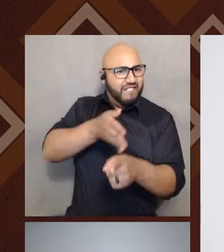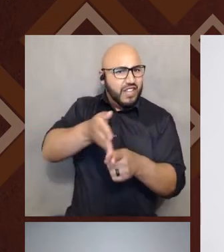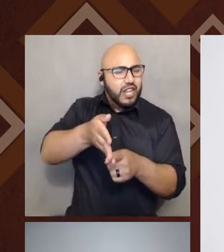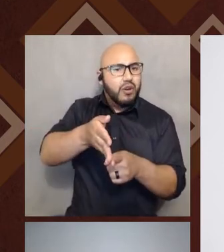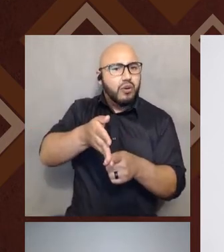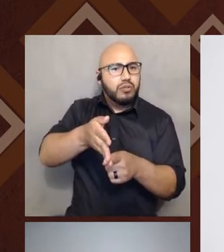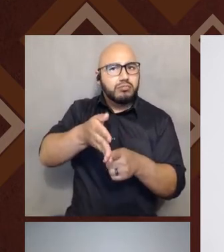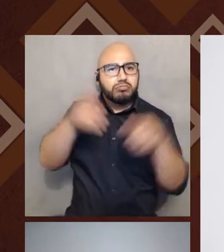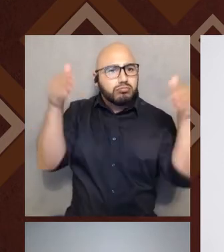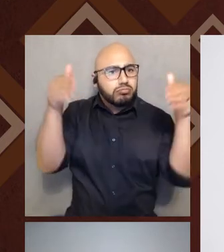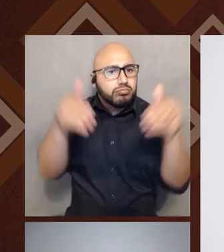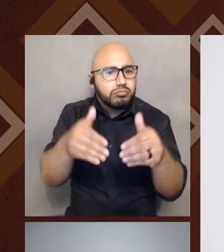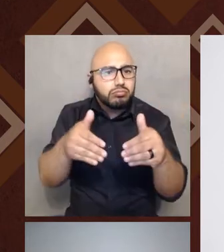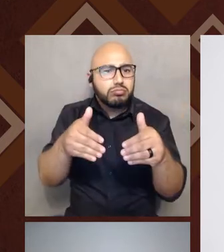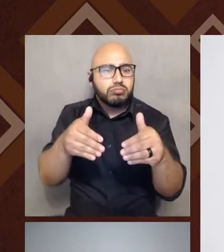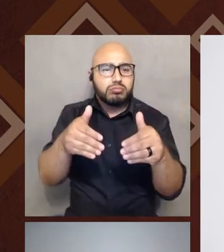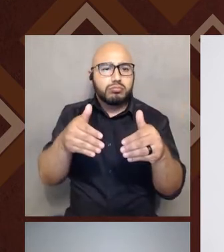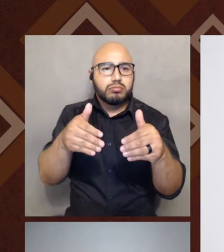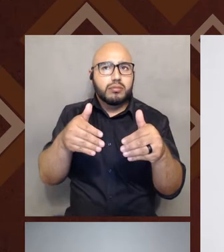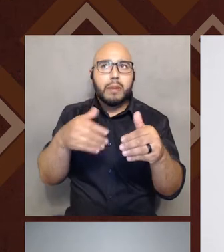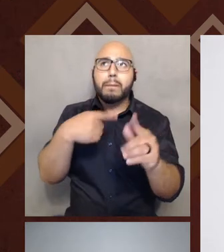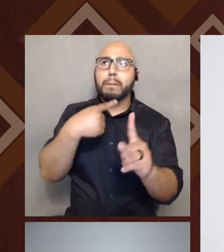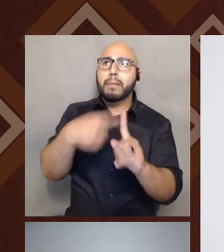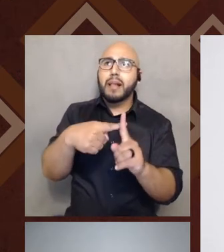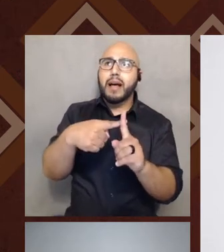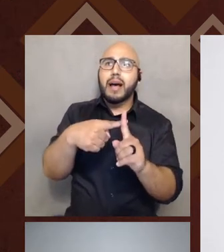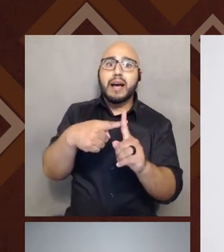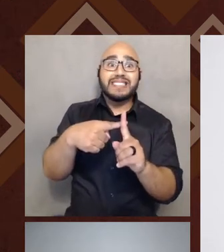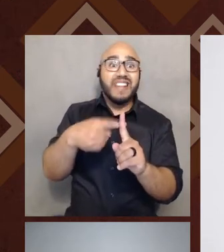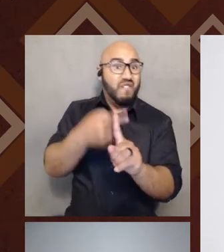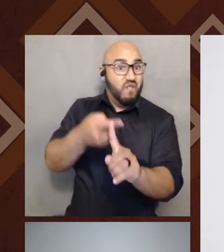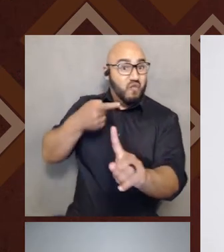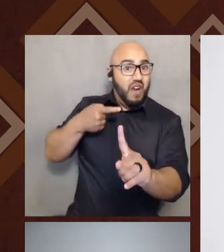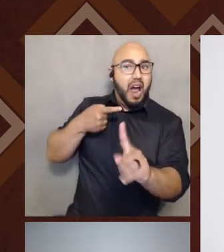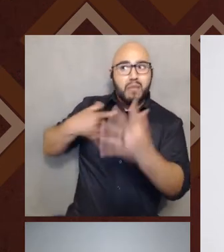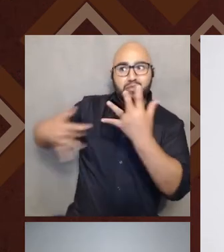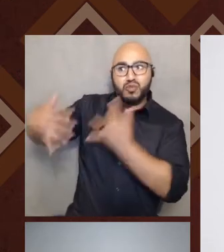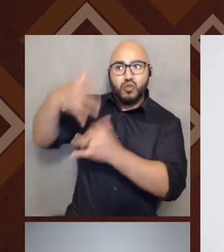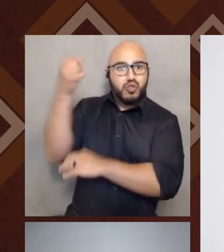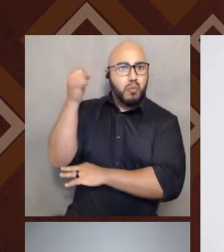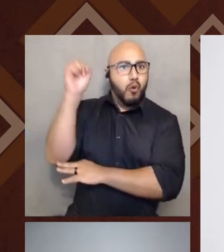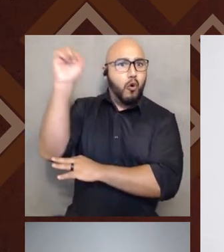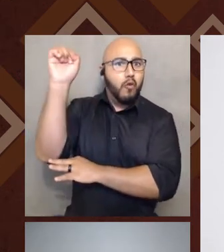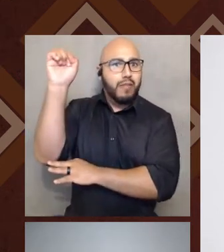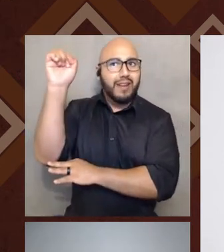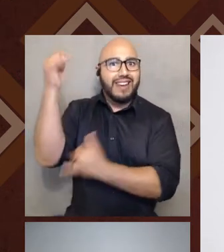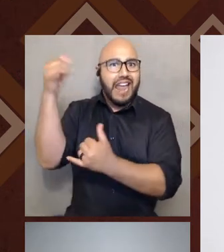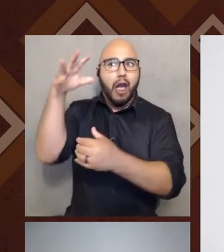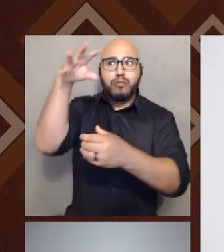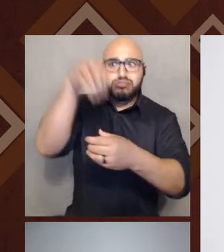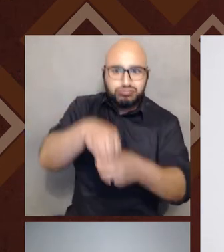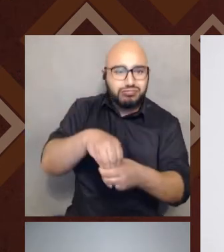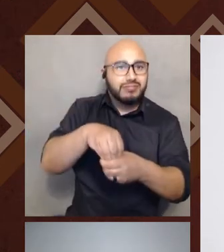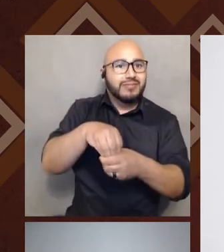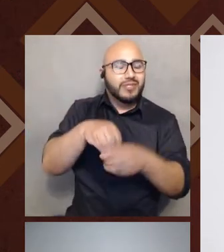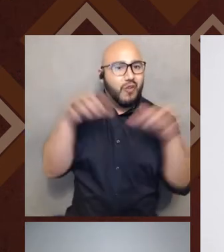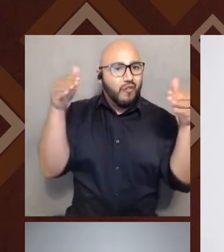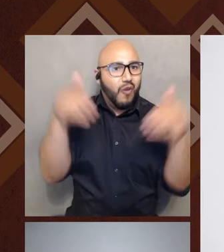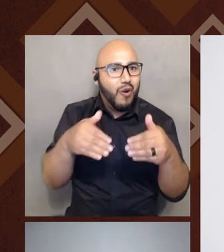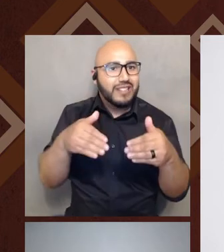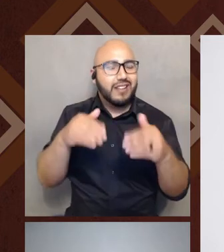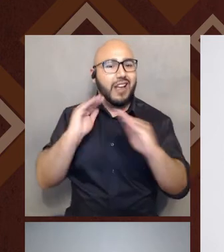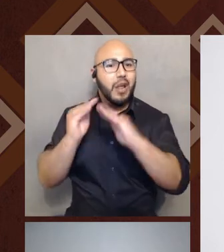to and birthed out of a social movement to center communities of color and their